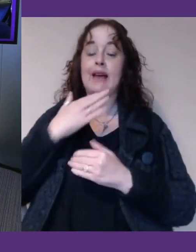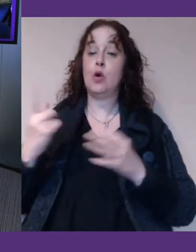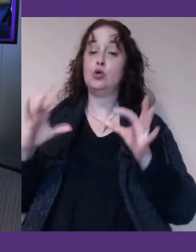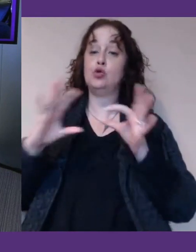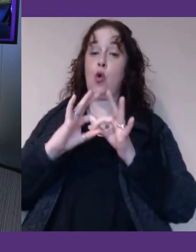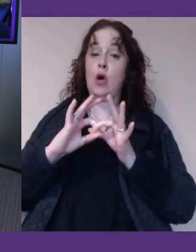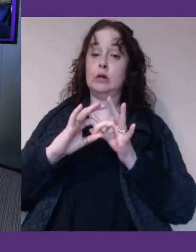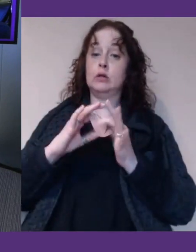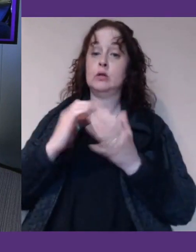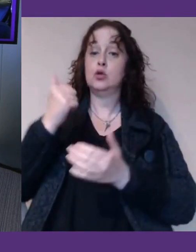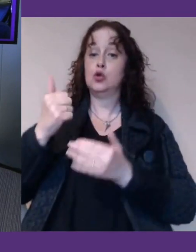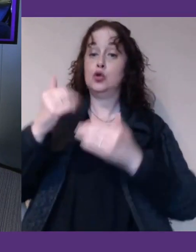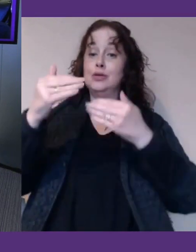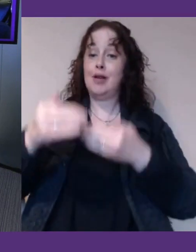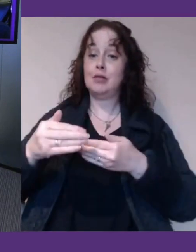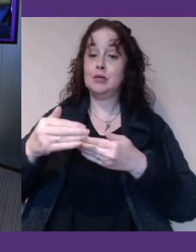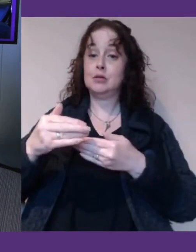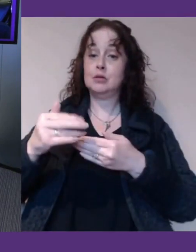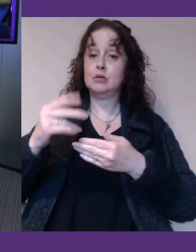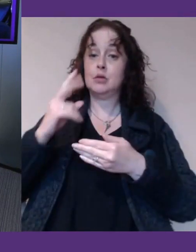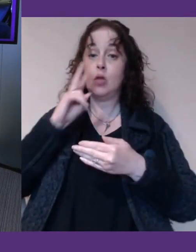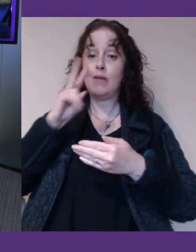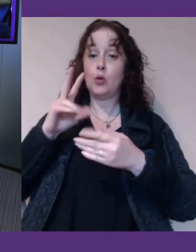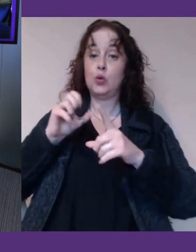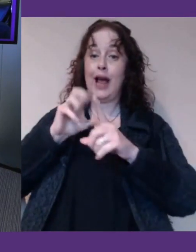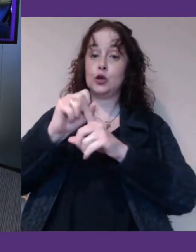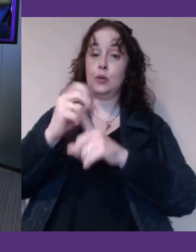great session, and I look forward to catching up with you all soon. Thank you.